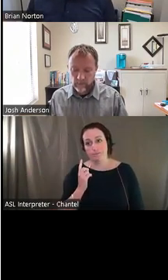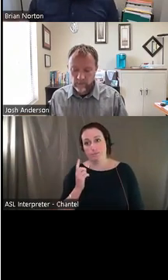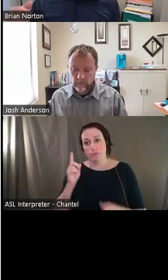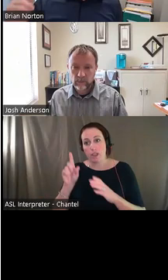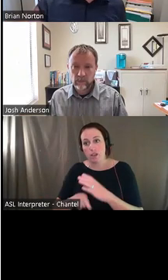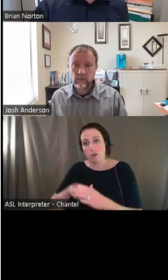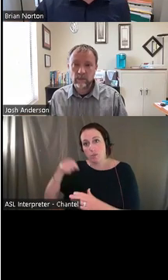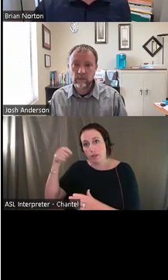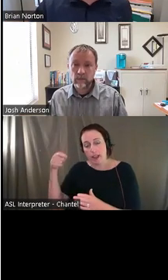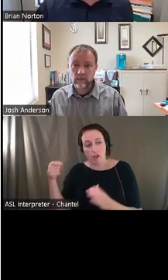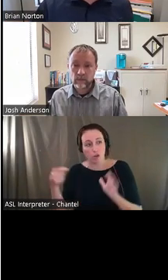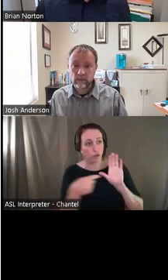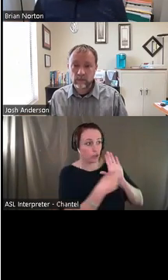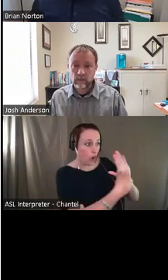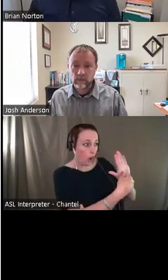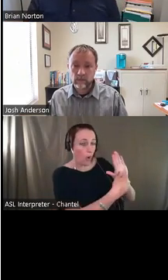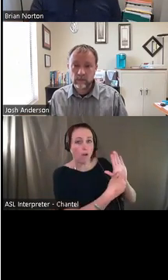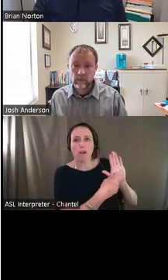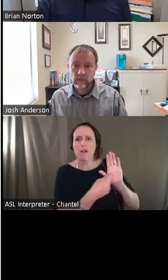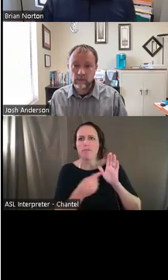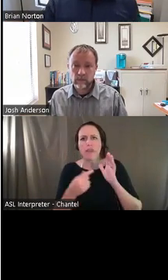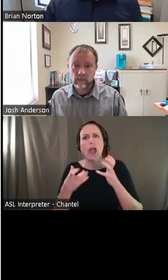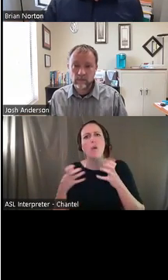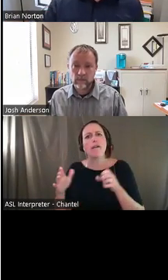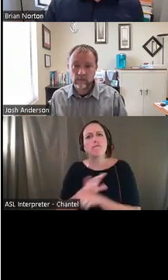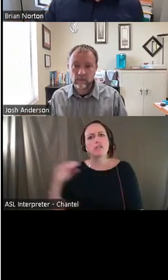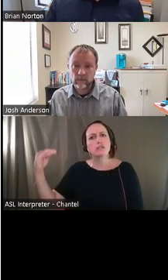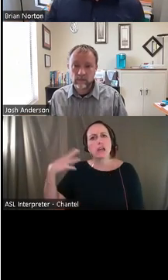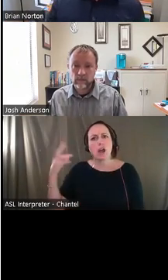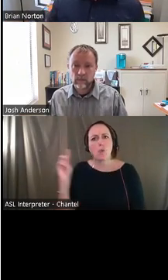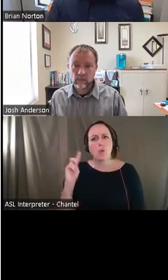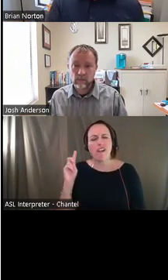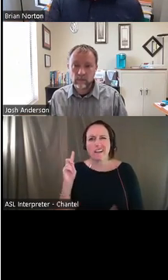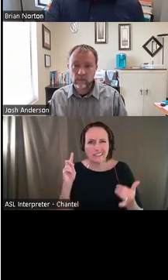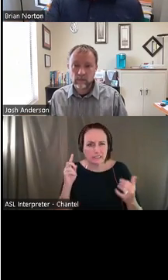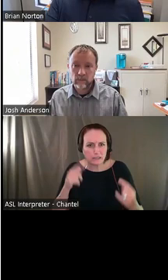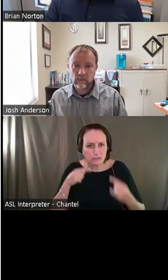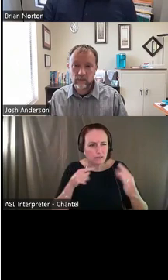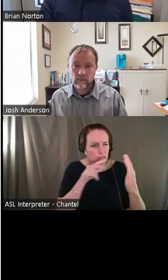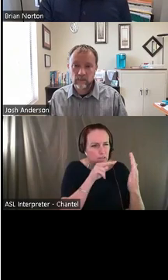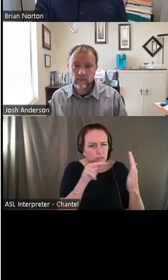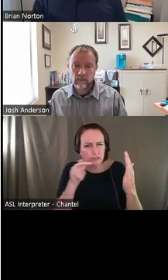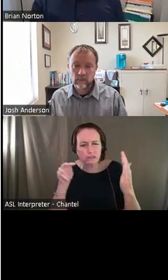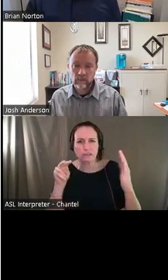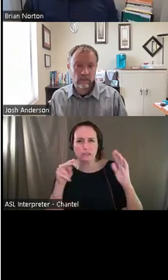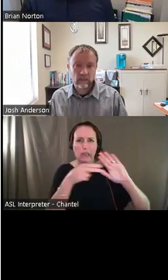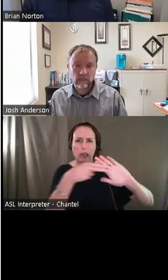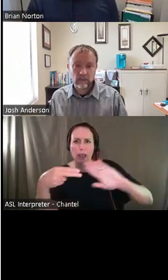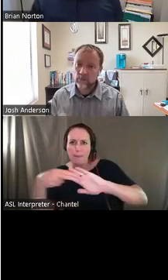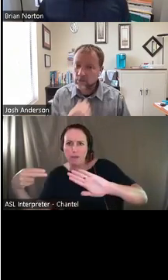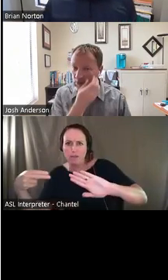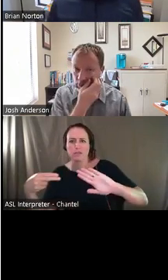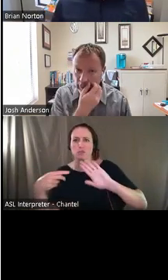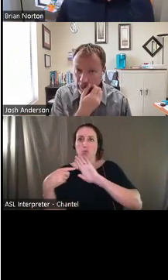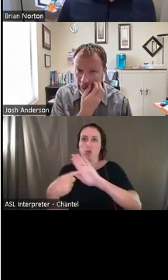looking for something that needs full sun. being able to read those on the labels to be able to help direct and lead someone around, um, their